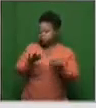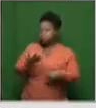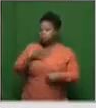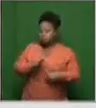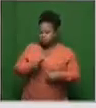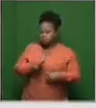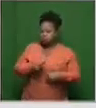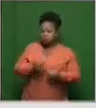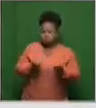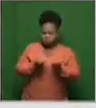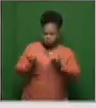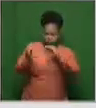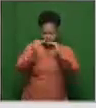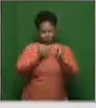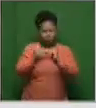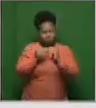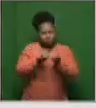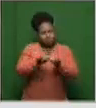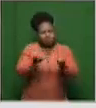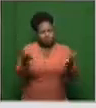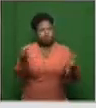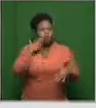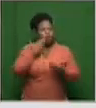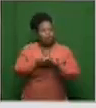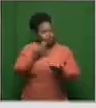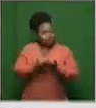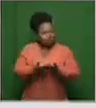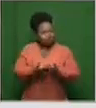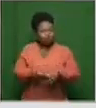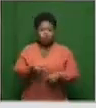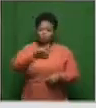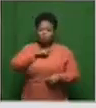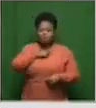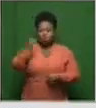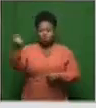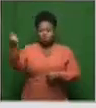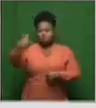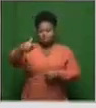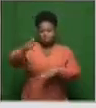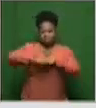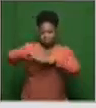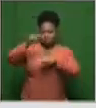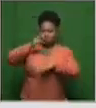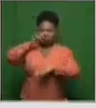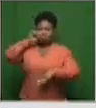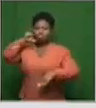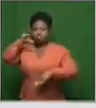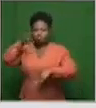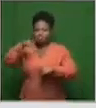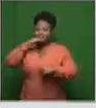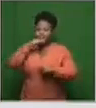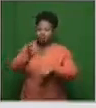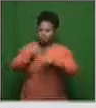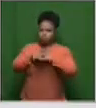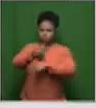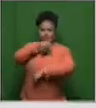collectively distribute these vaccines as soon as they become available. So the fact that you can pay a higher price or you're wealthier doesn't mean you should get more